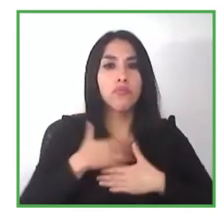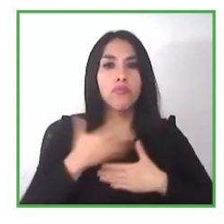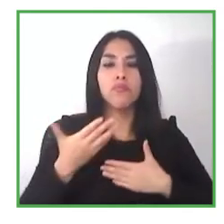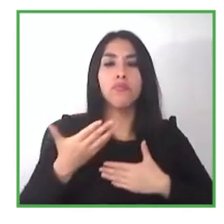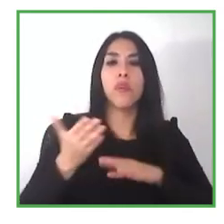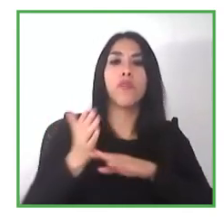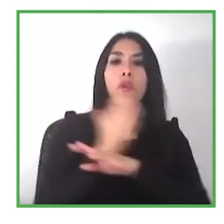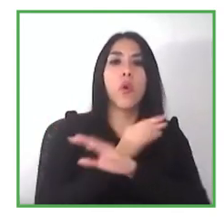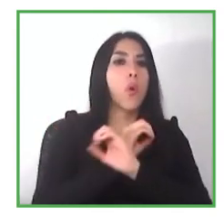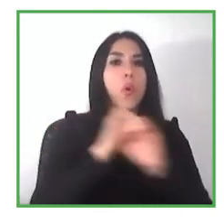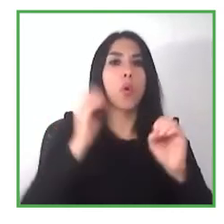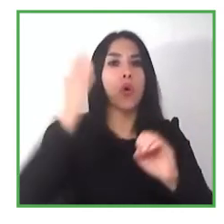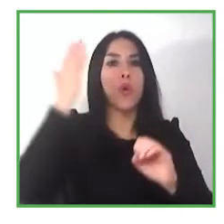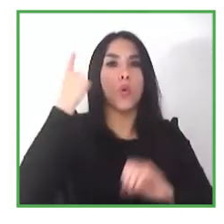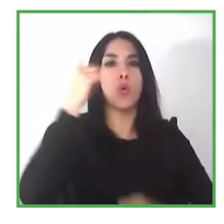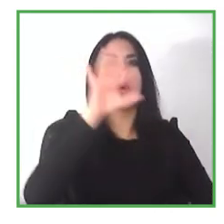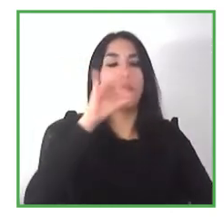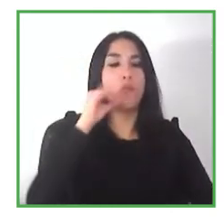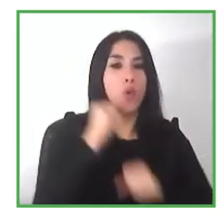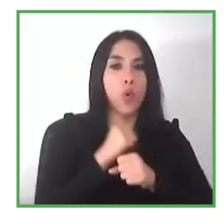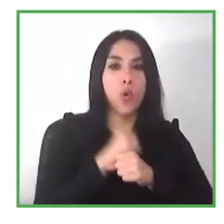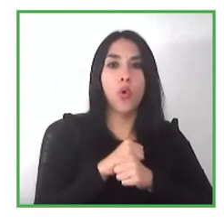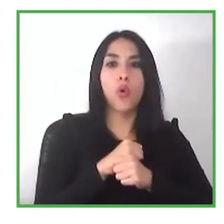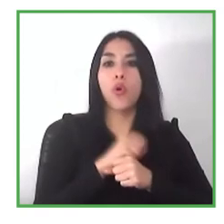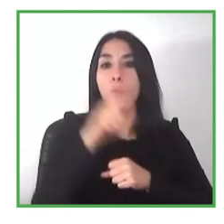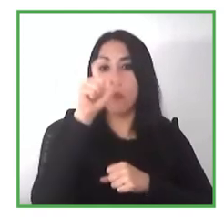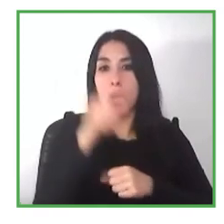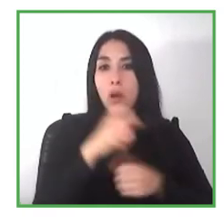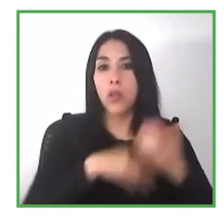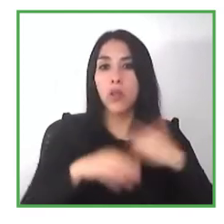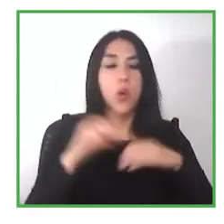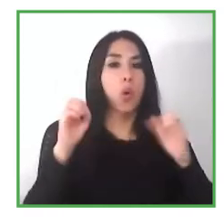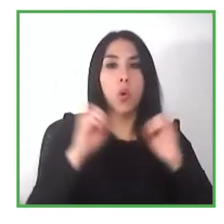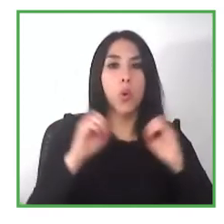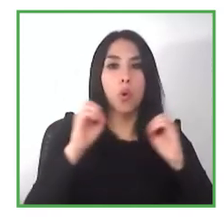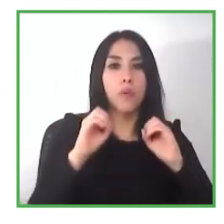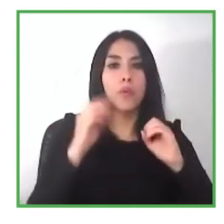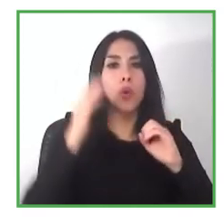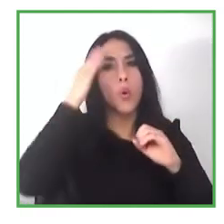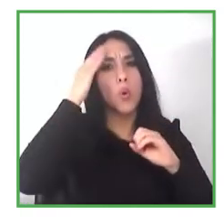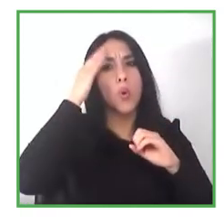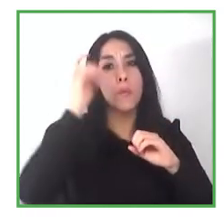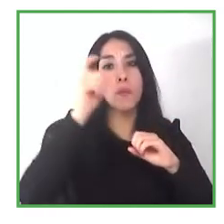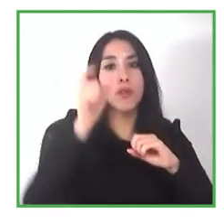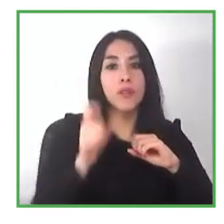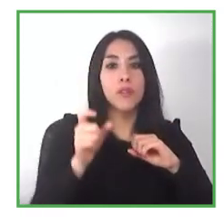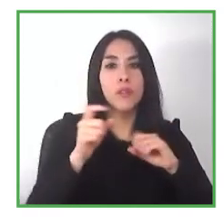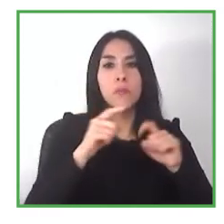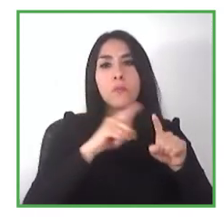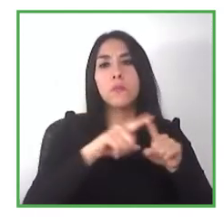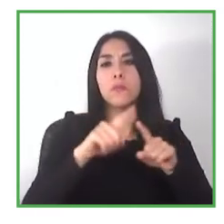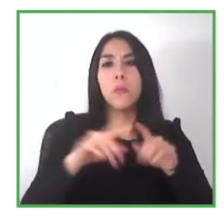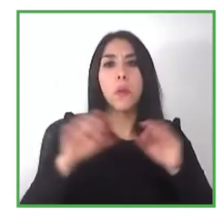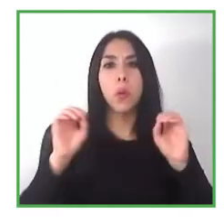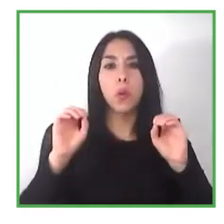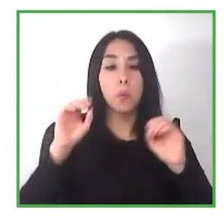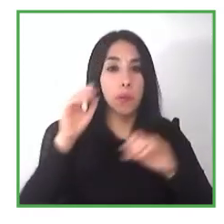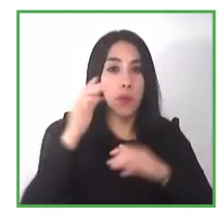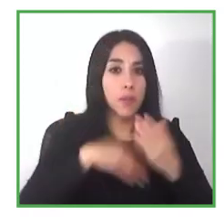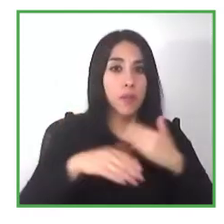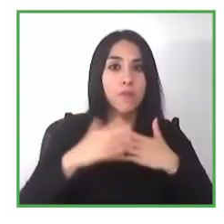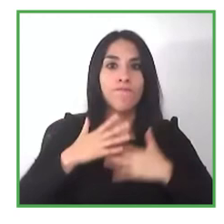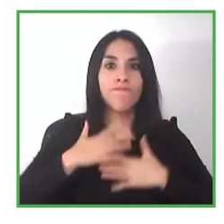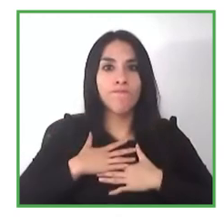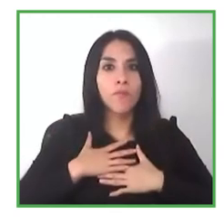um a lot of people believe that as i said in my presentation that people with disabilities don't have ability um